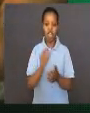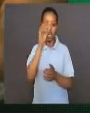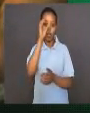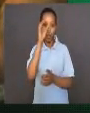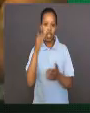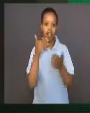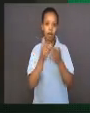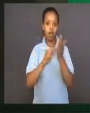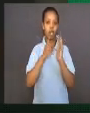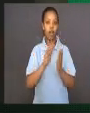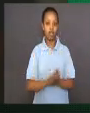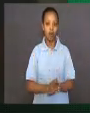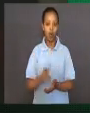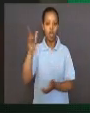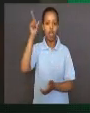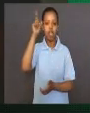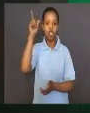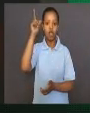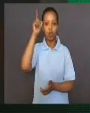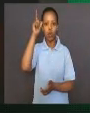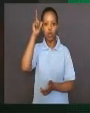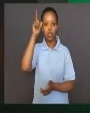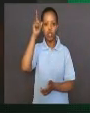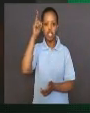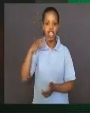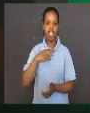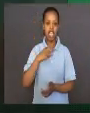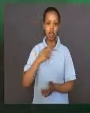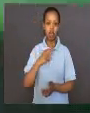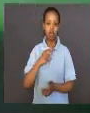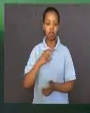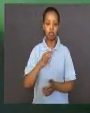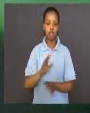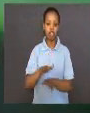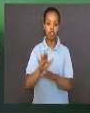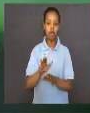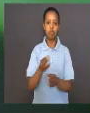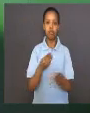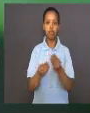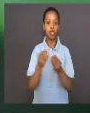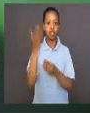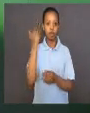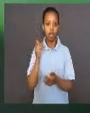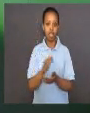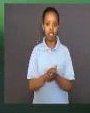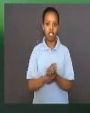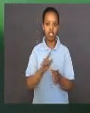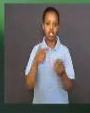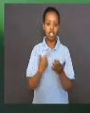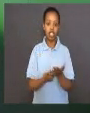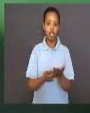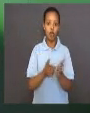Van Leeuwenhoek was a fabric merchant and actually only an amateur